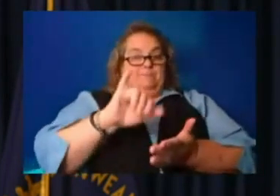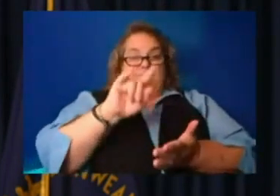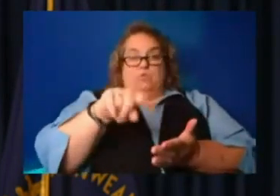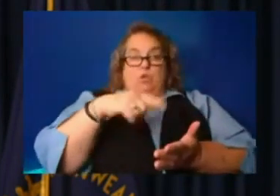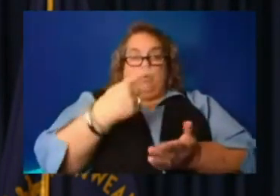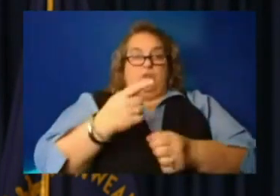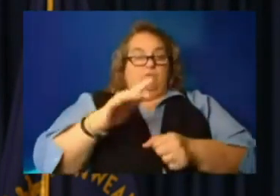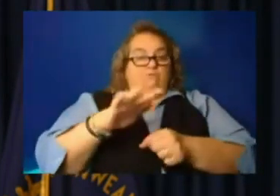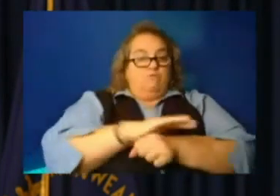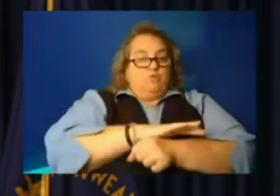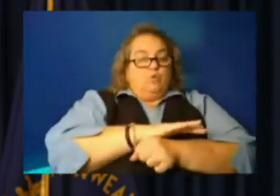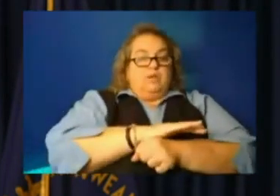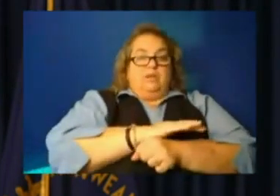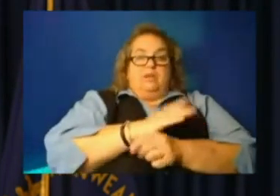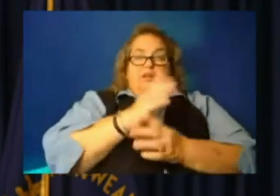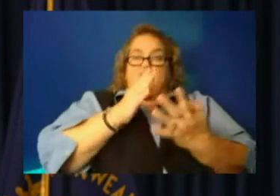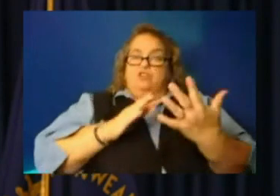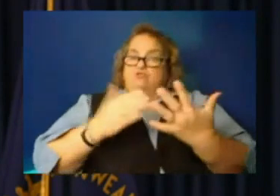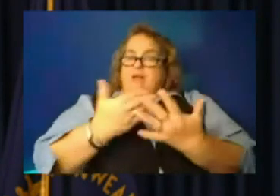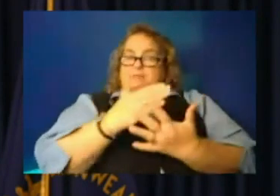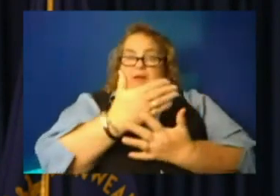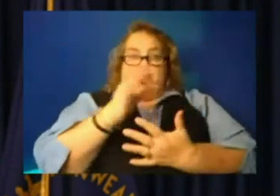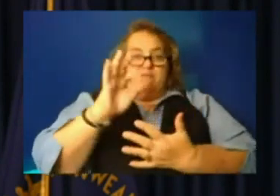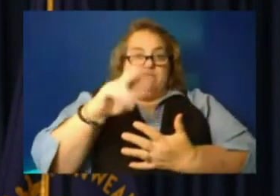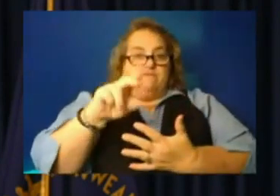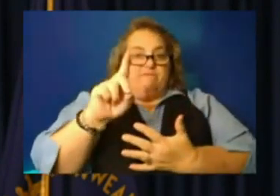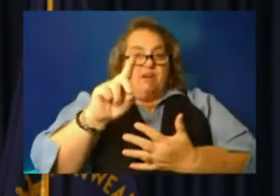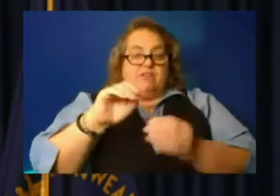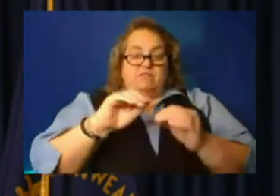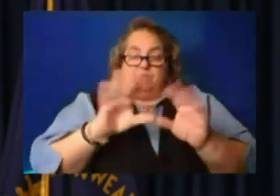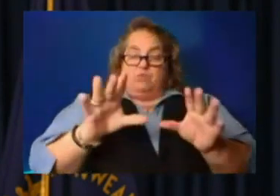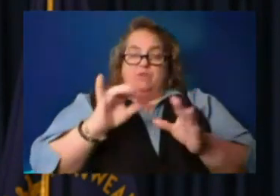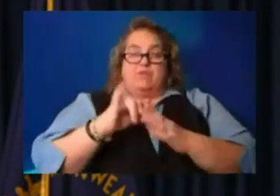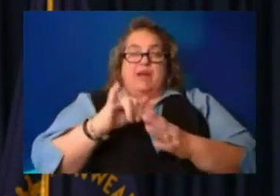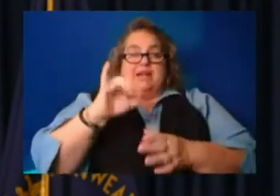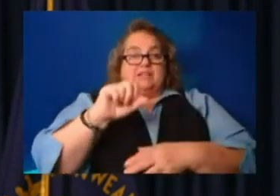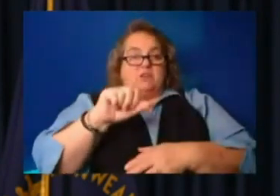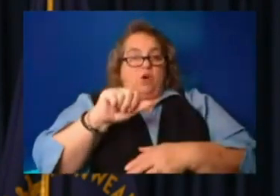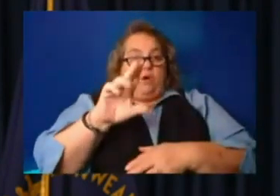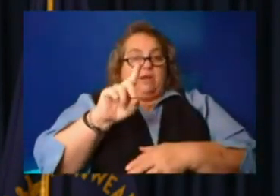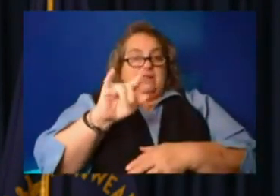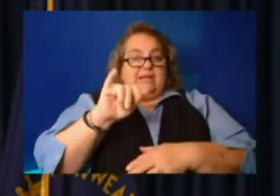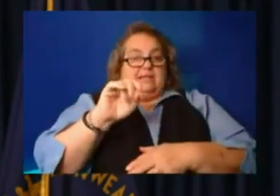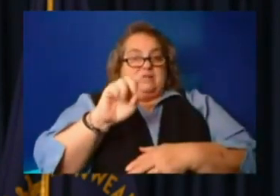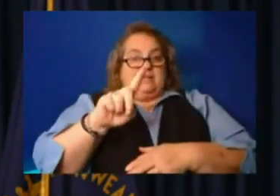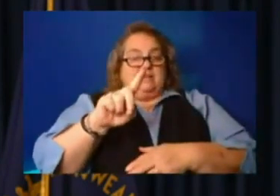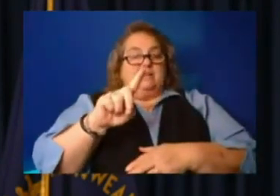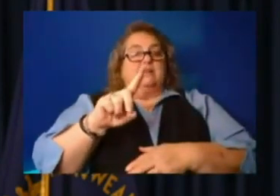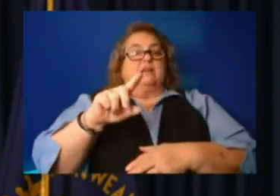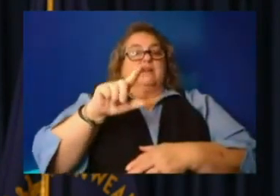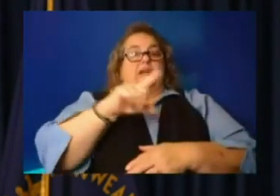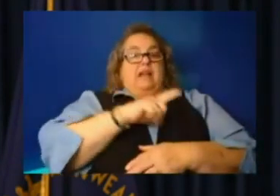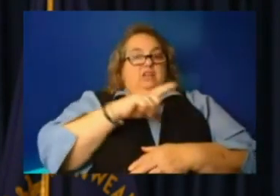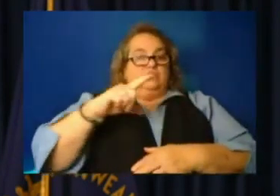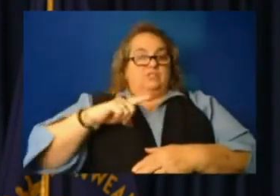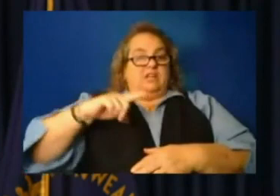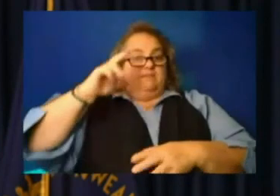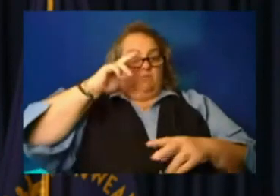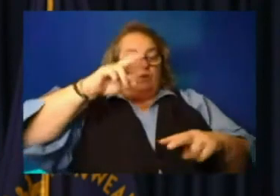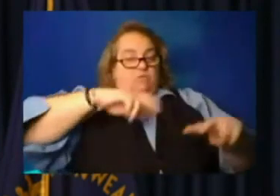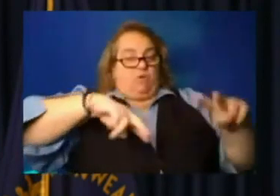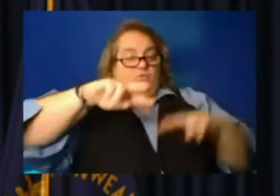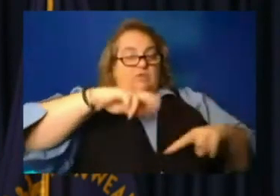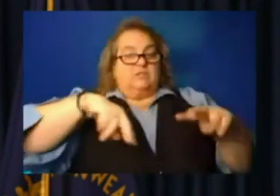fund that is audited that will be subject to legislative oversight. As of